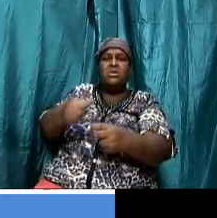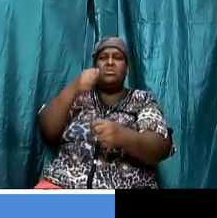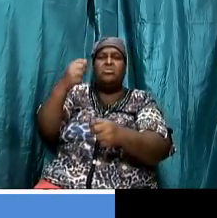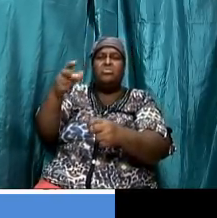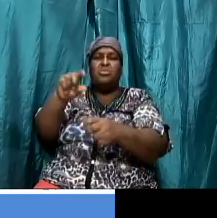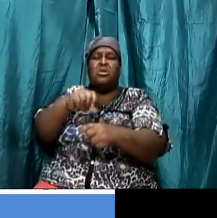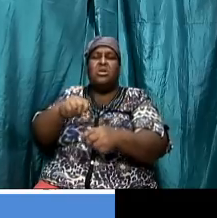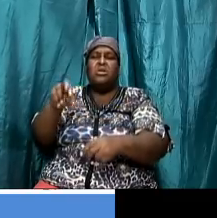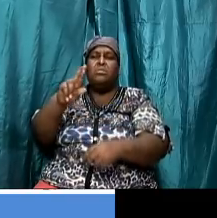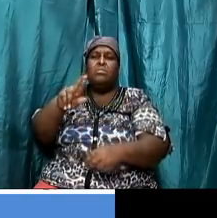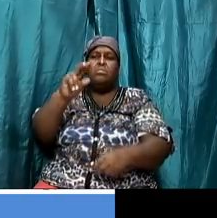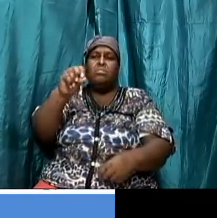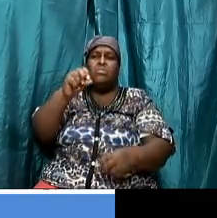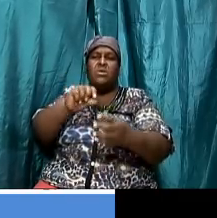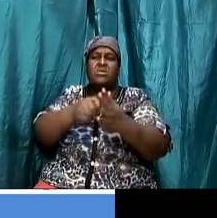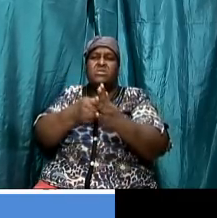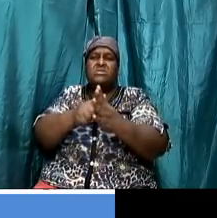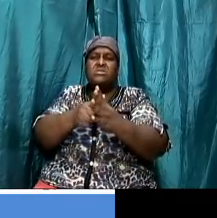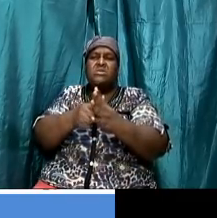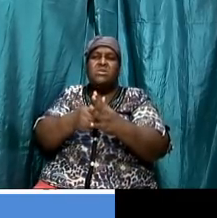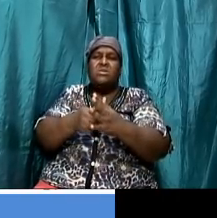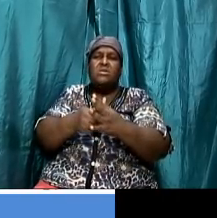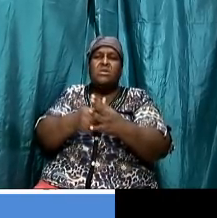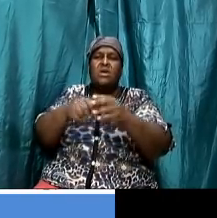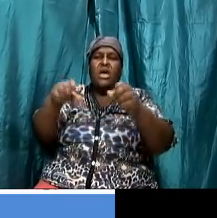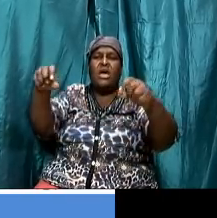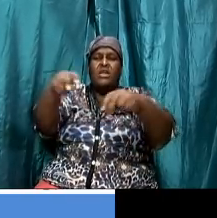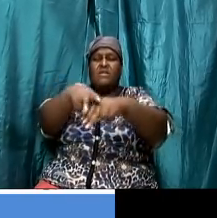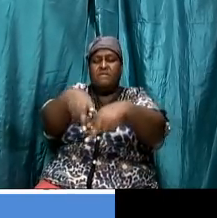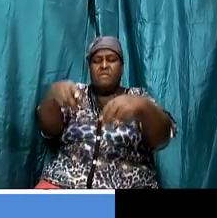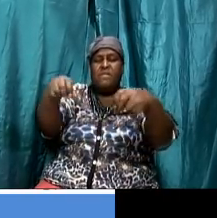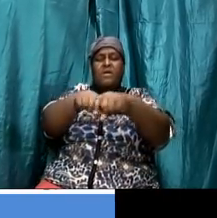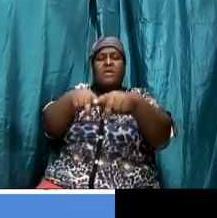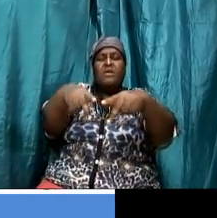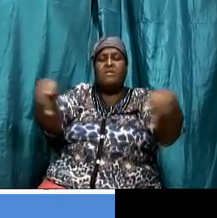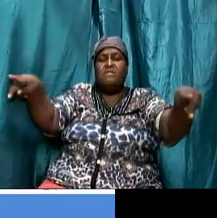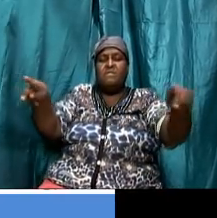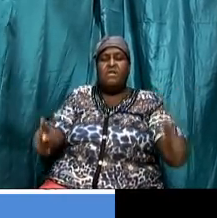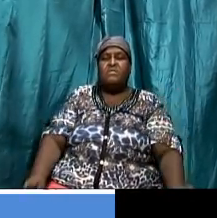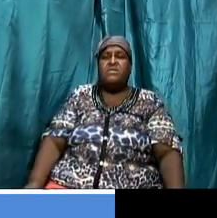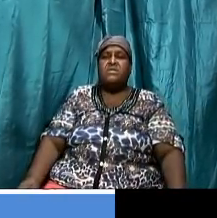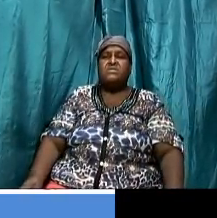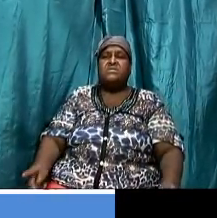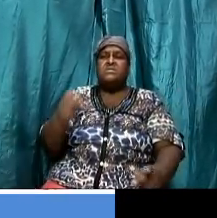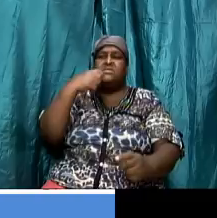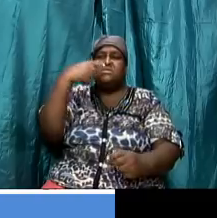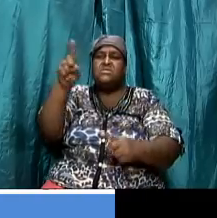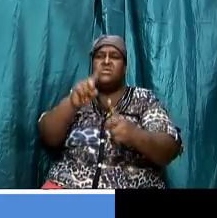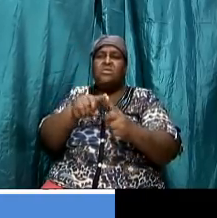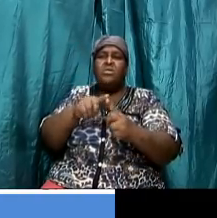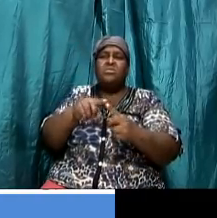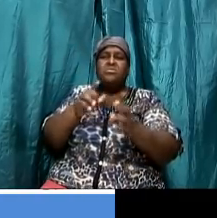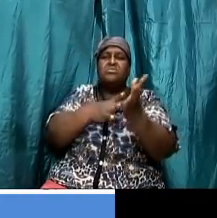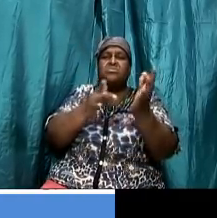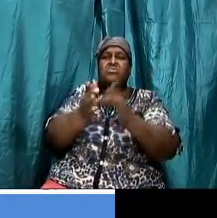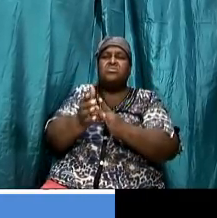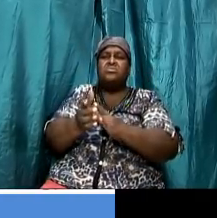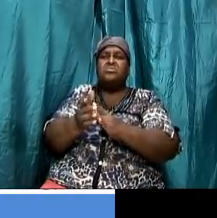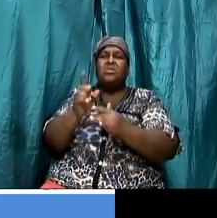look why do they do what is not lawful on the sabbath